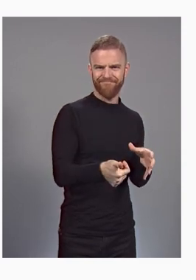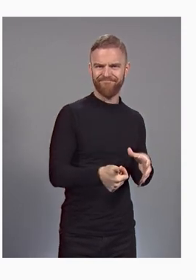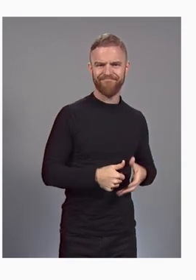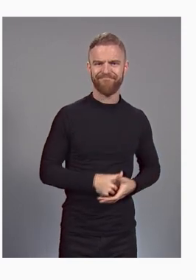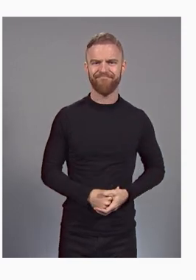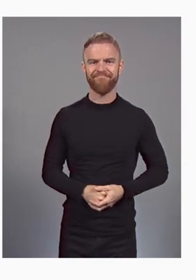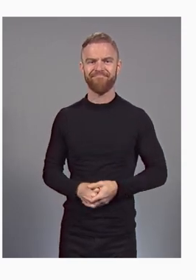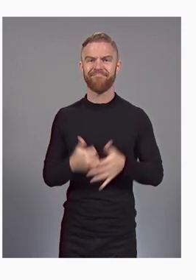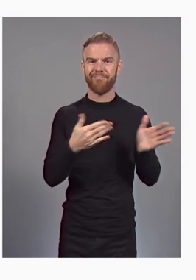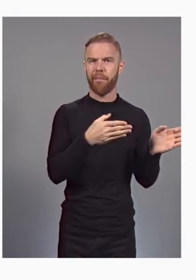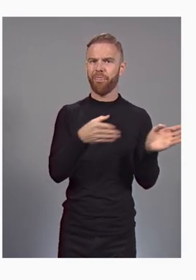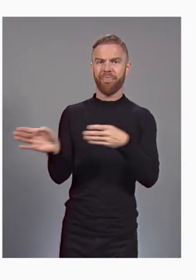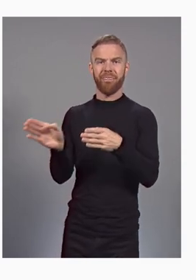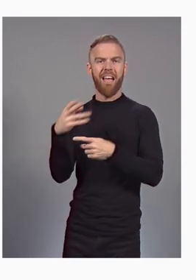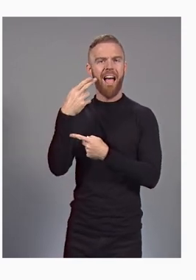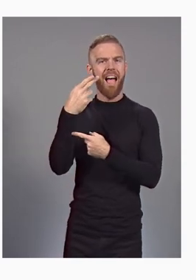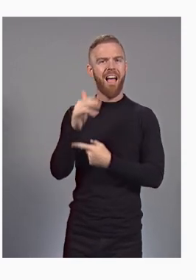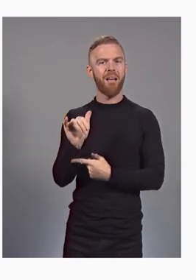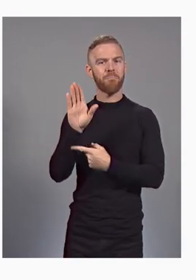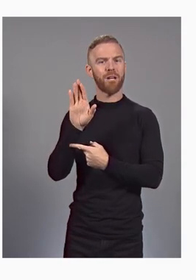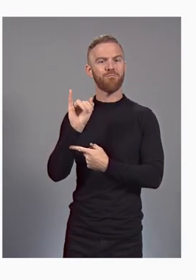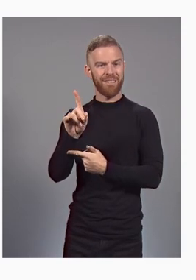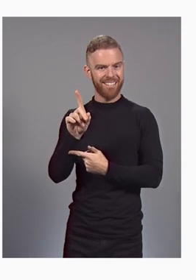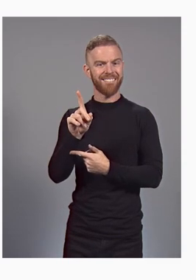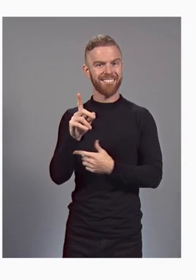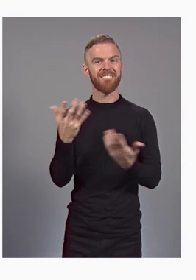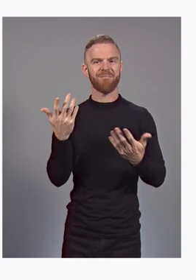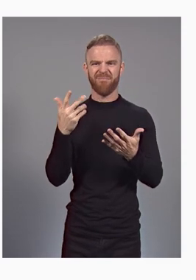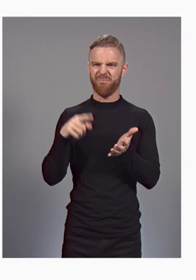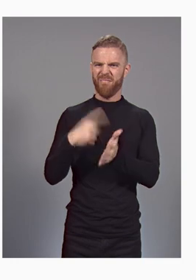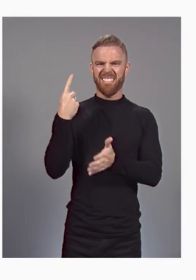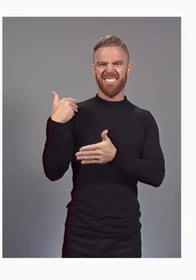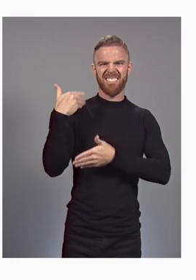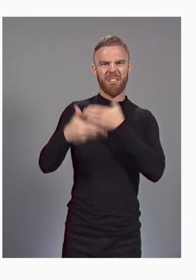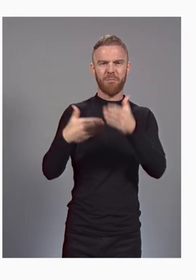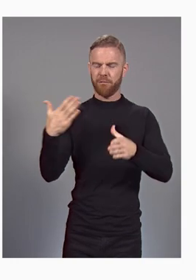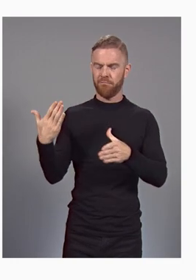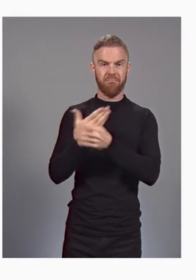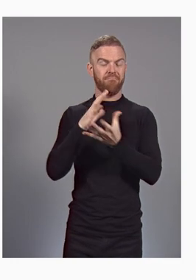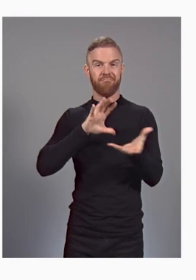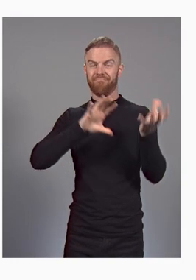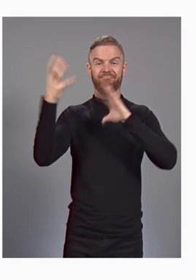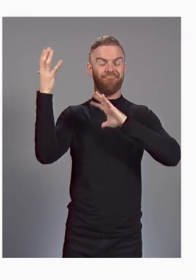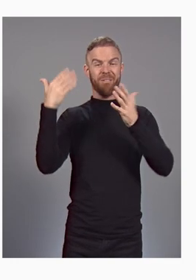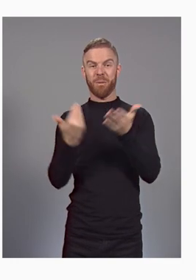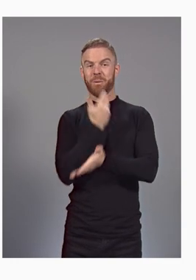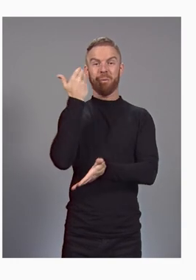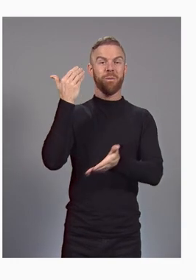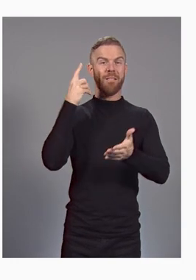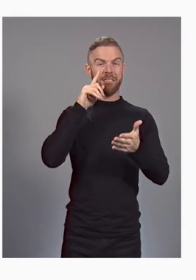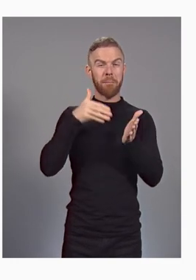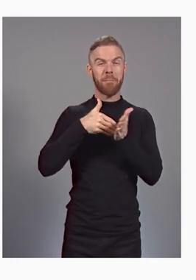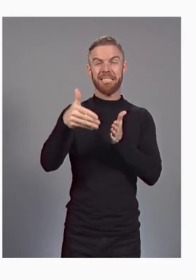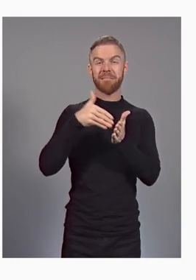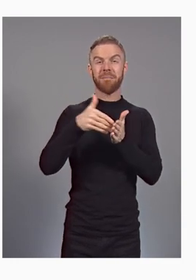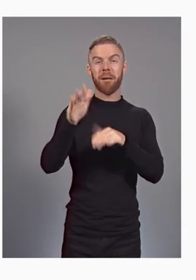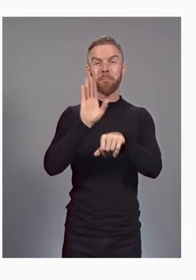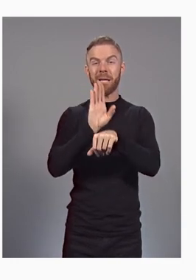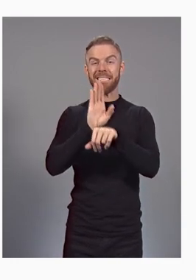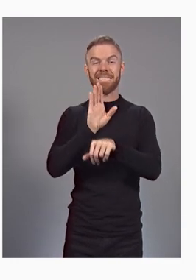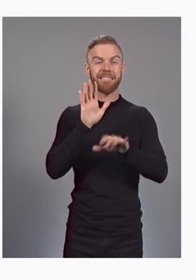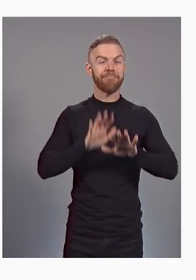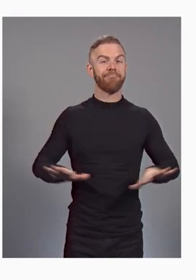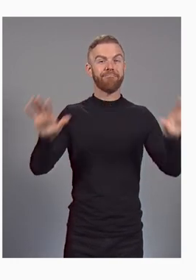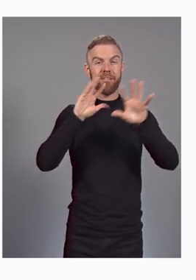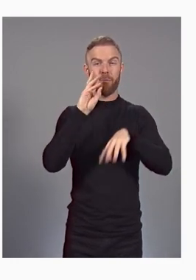This shift to hybrid has been a once-in-a-generation disruption for millions of organizations around the